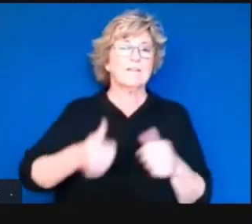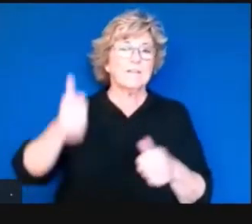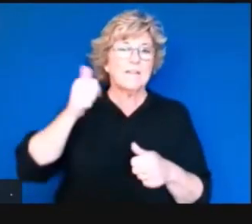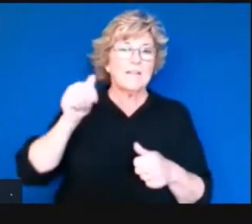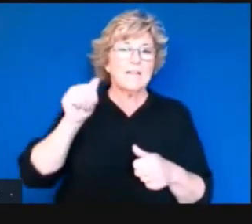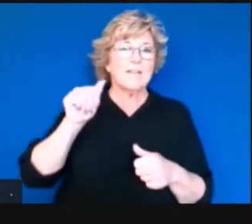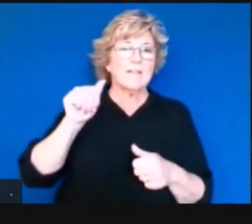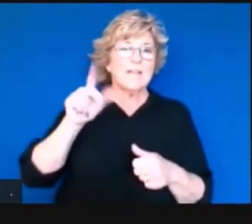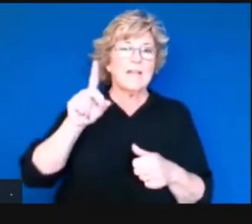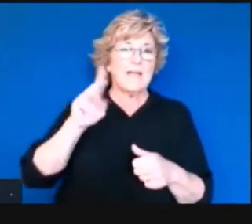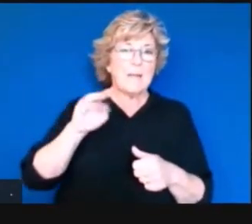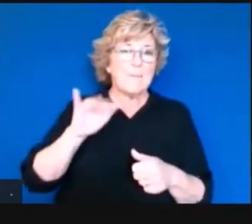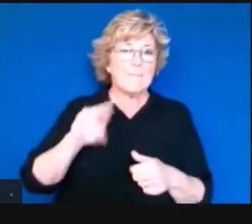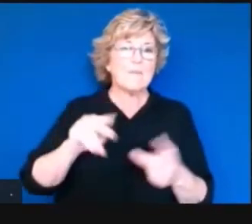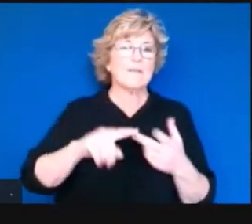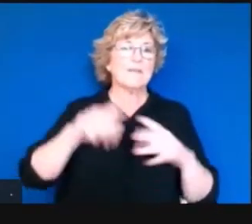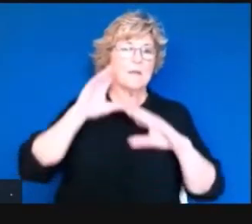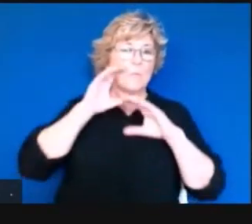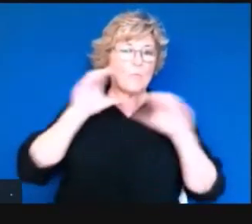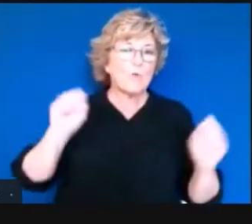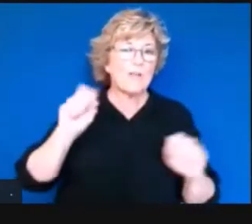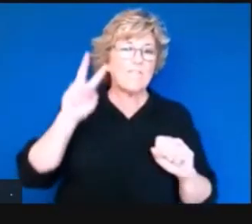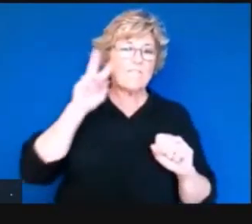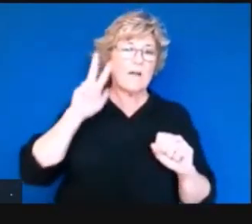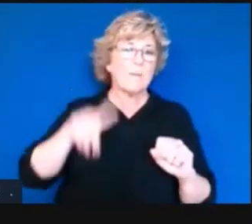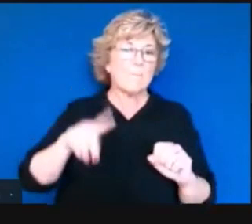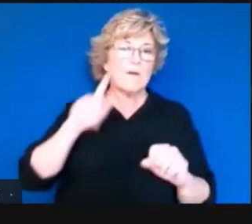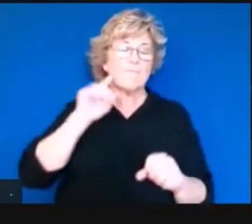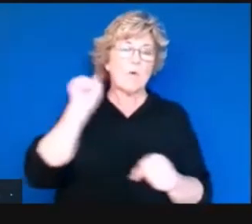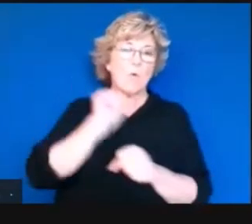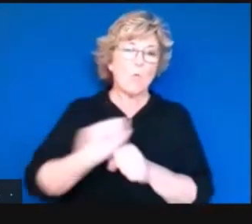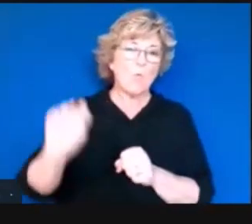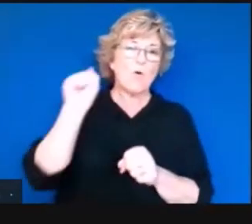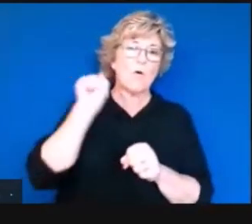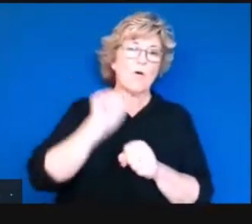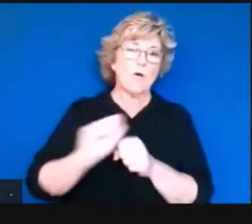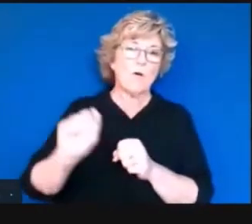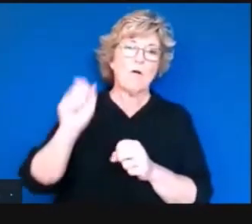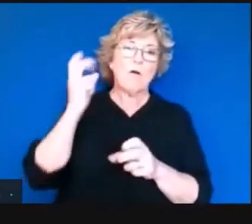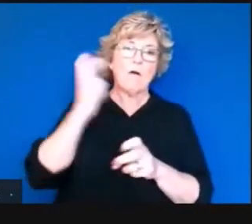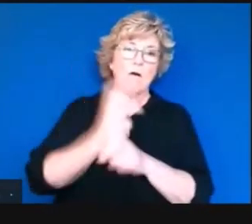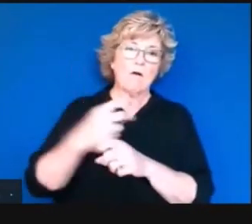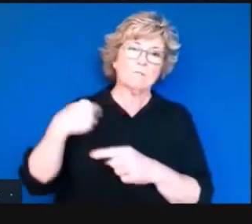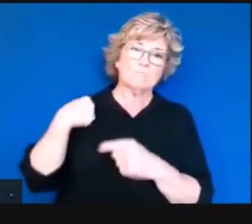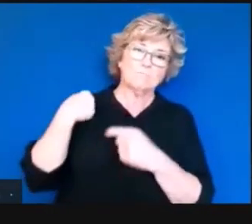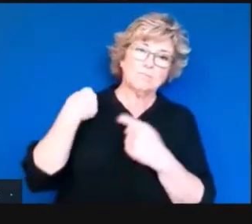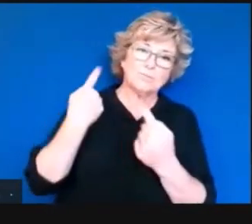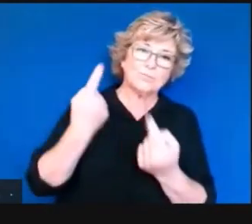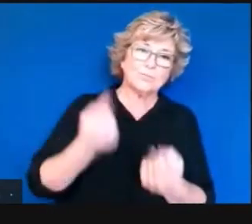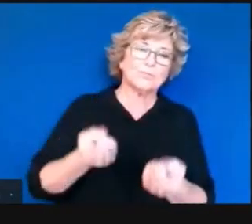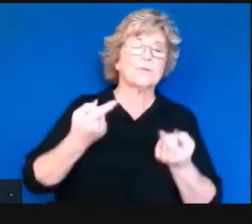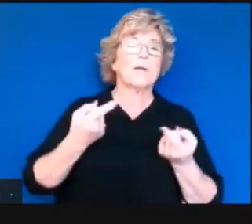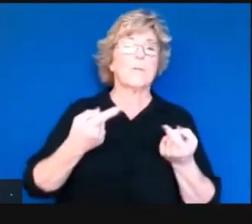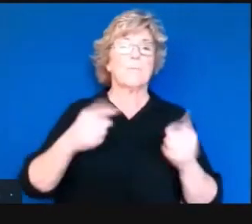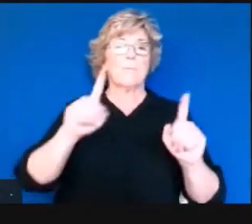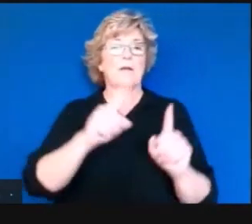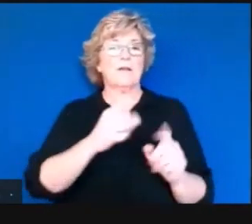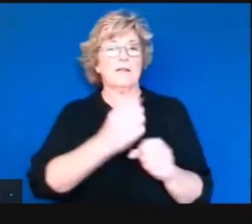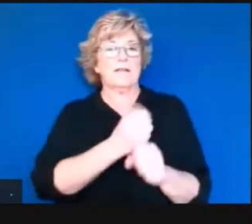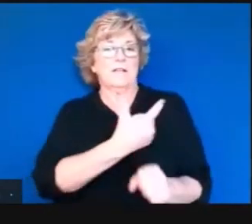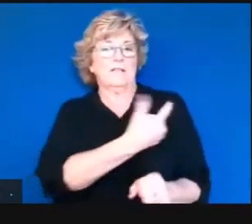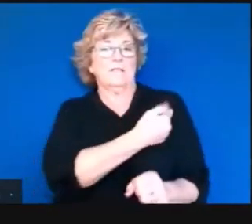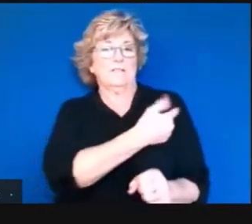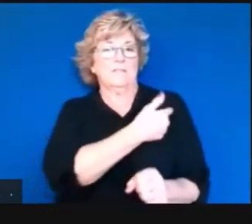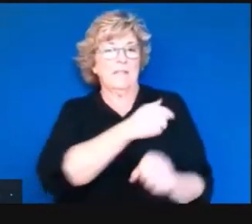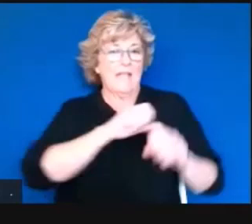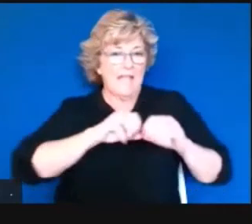President and the Vice President deserve credit for working hard over the course of the last number of months to get these vaccines out, and to get them